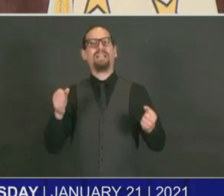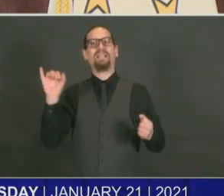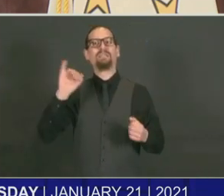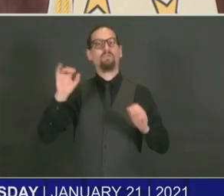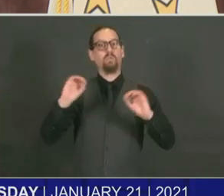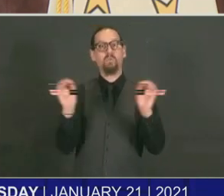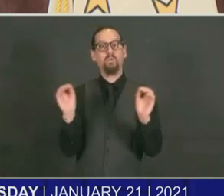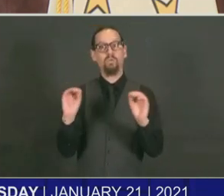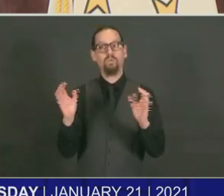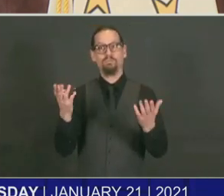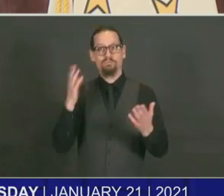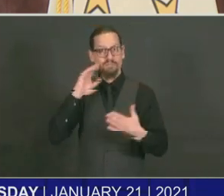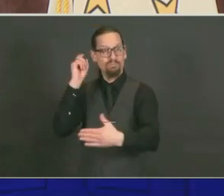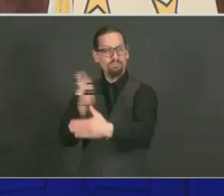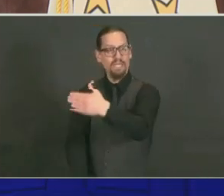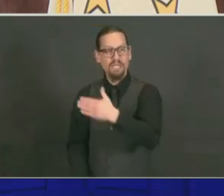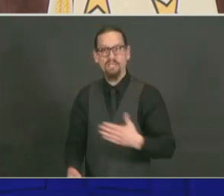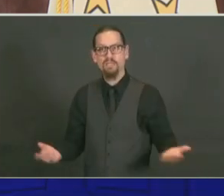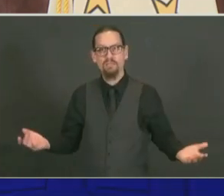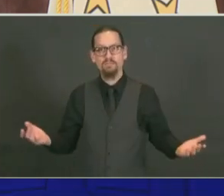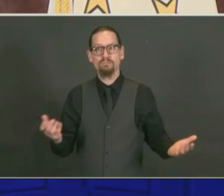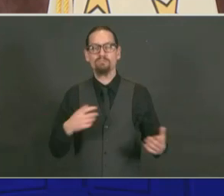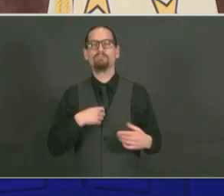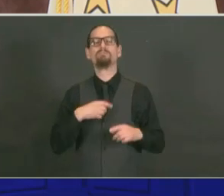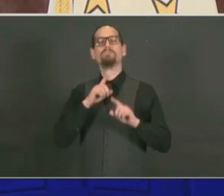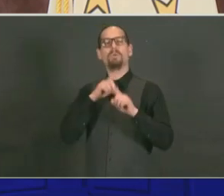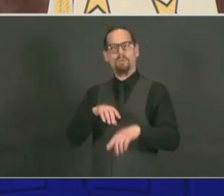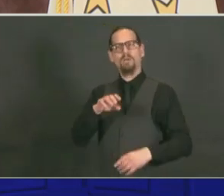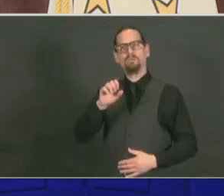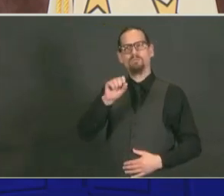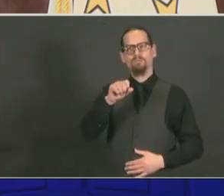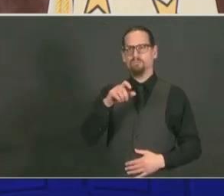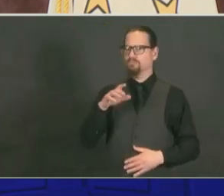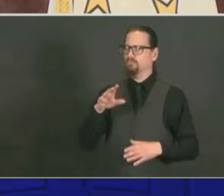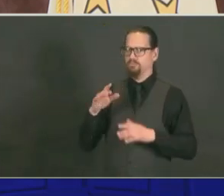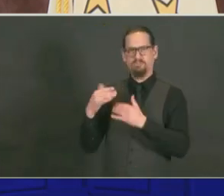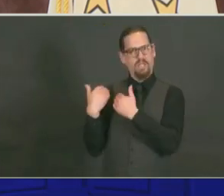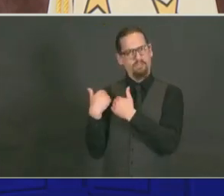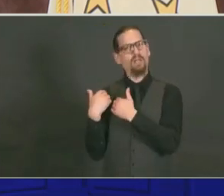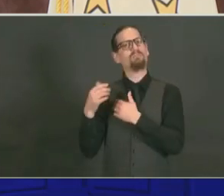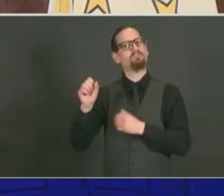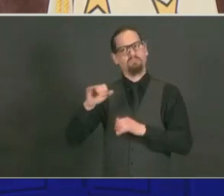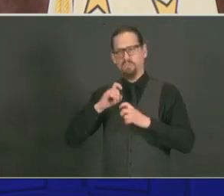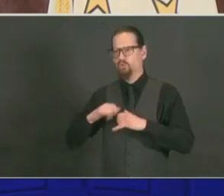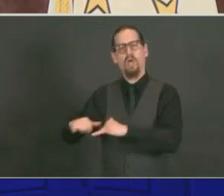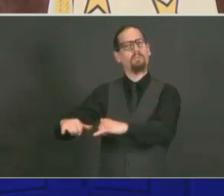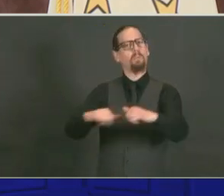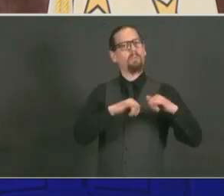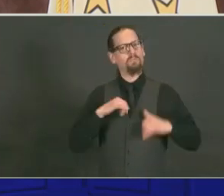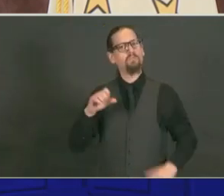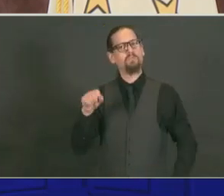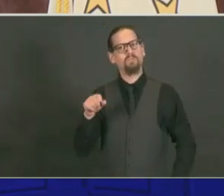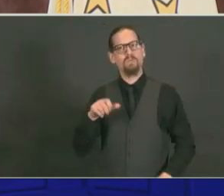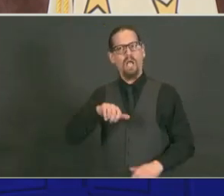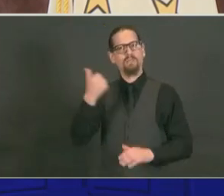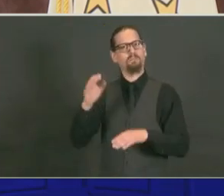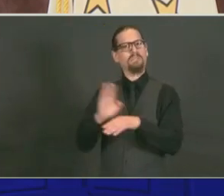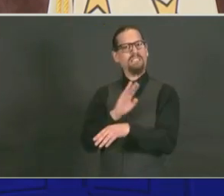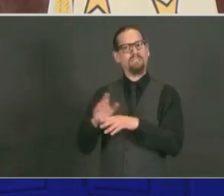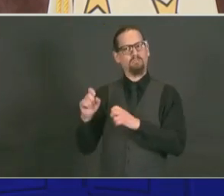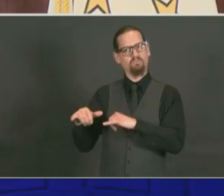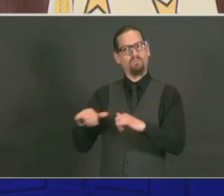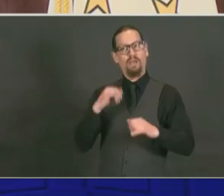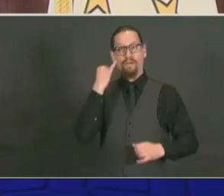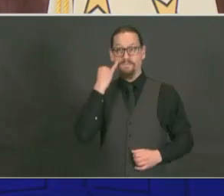You can you can expect them to be held accountable and held to the same standard that every other business is being held to and that if they're in fact